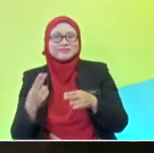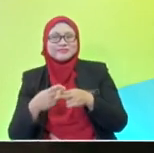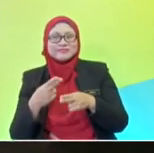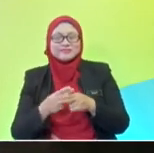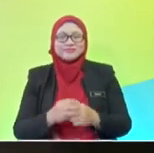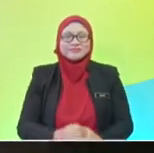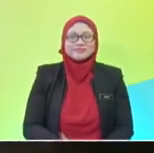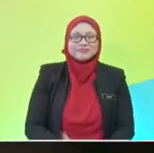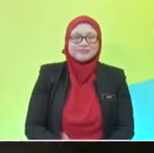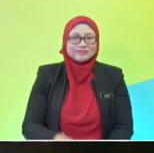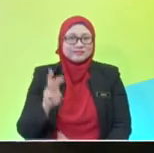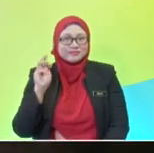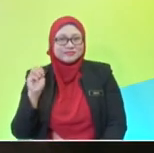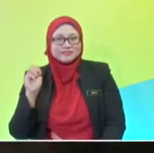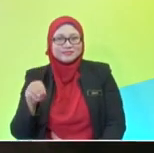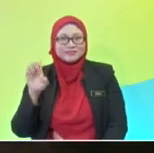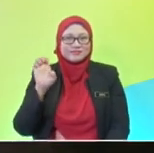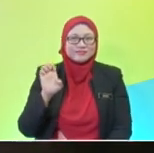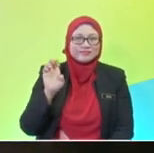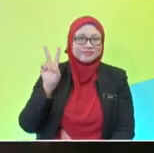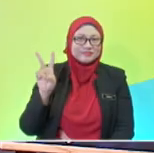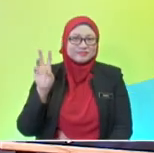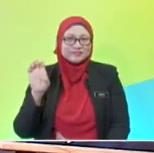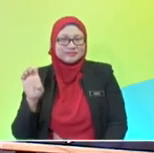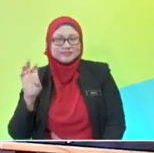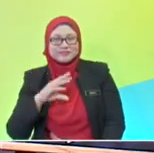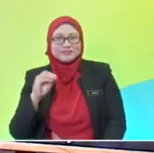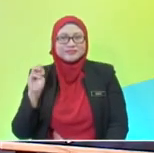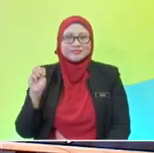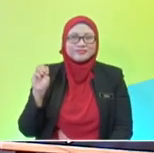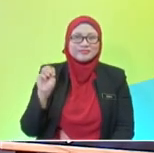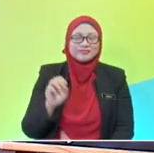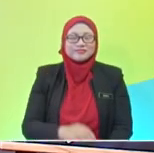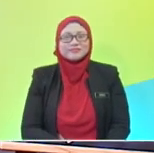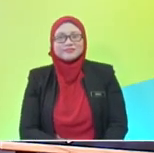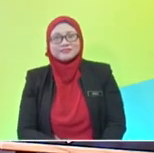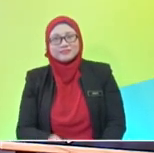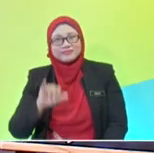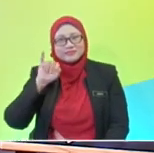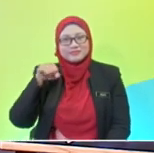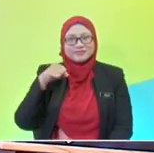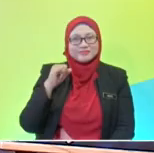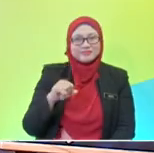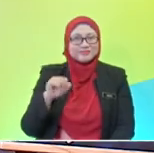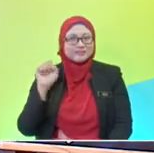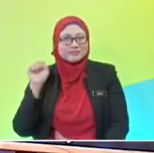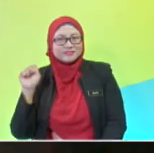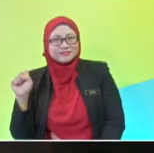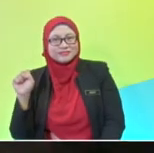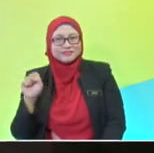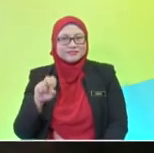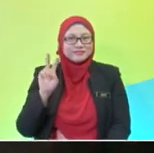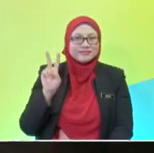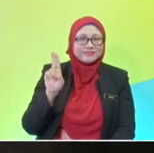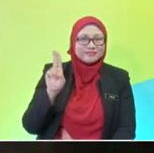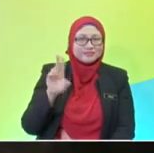Mercury, Venus, Earth and Mars. Jupiter, Saturn, Uranus, Neptune. Look at the fifth